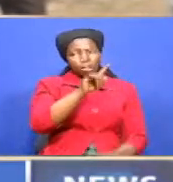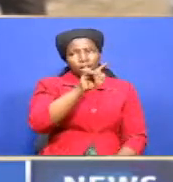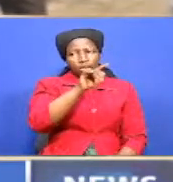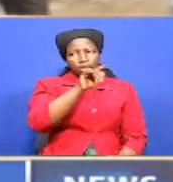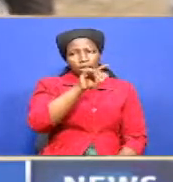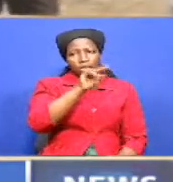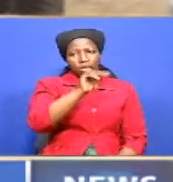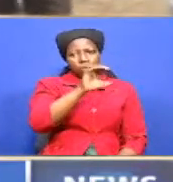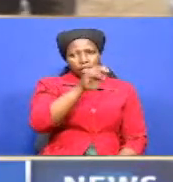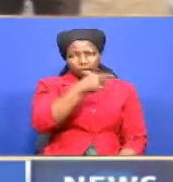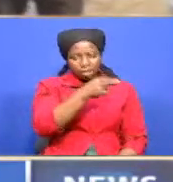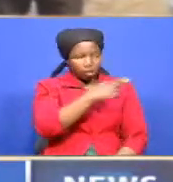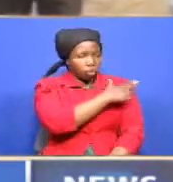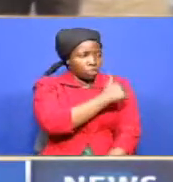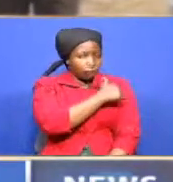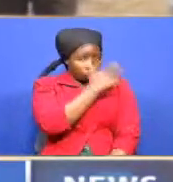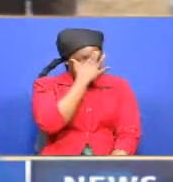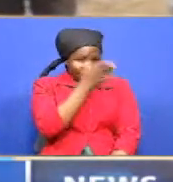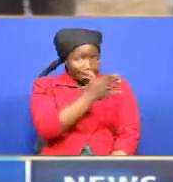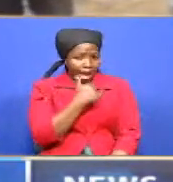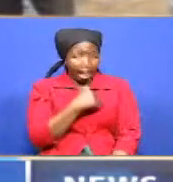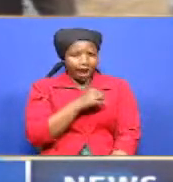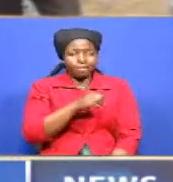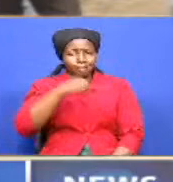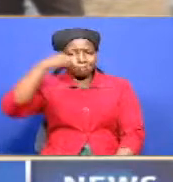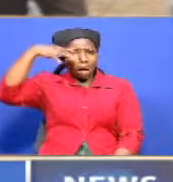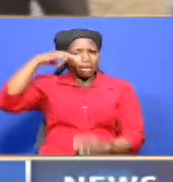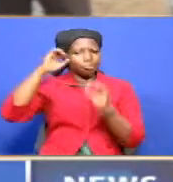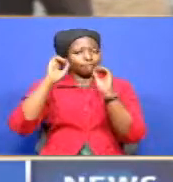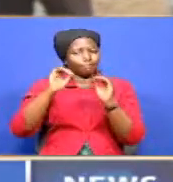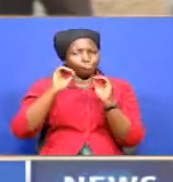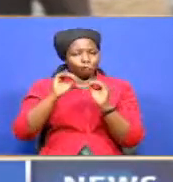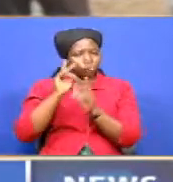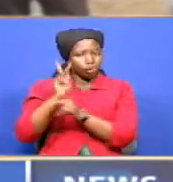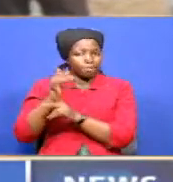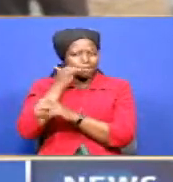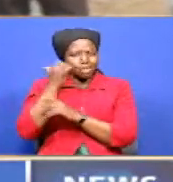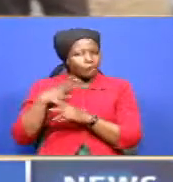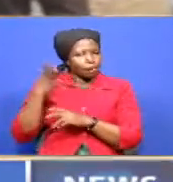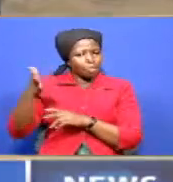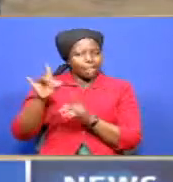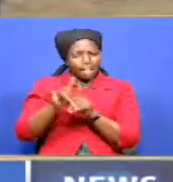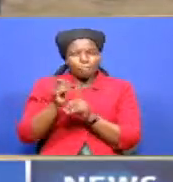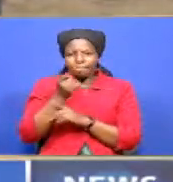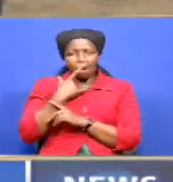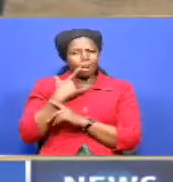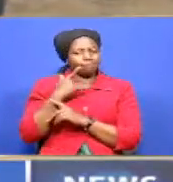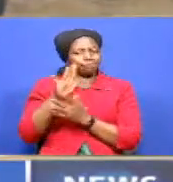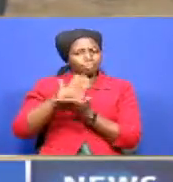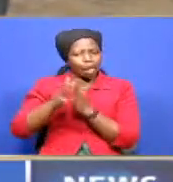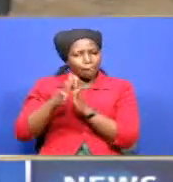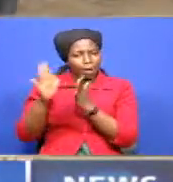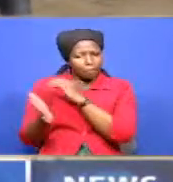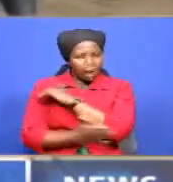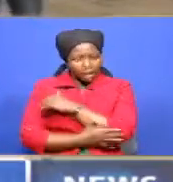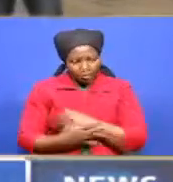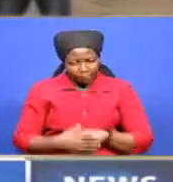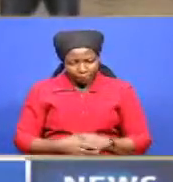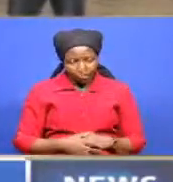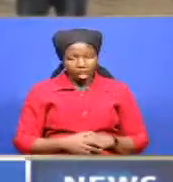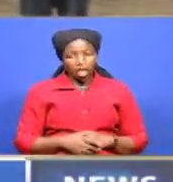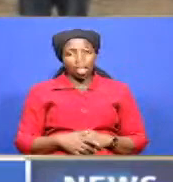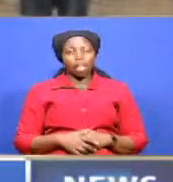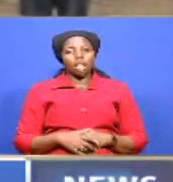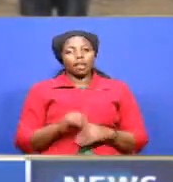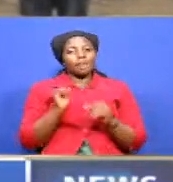kwa sababu gani hakuna stima pale kuweza kuweka wagonja pale na madawa pia naribika we cannot be you know kept in